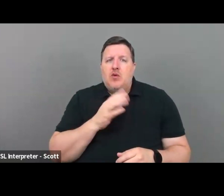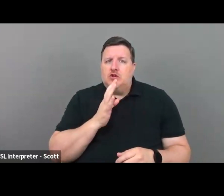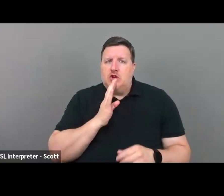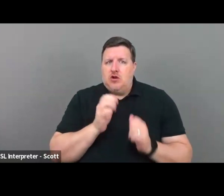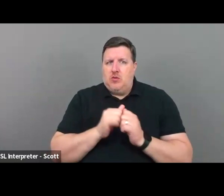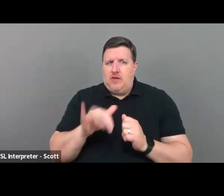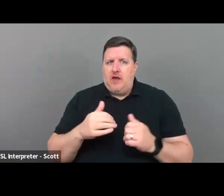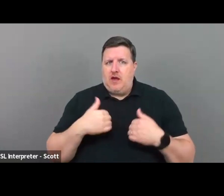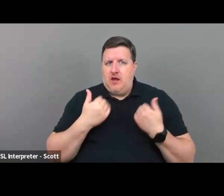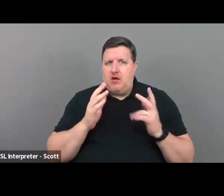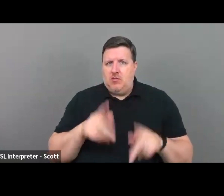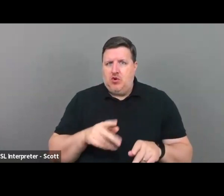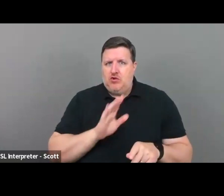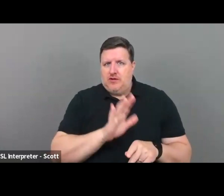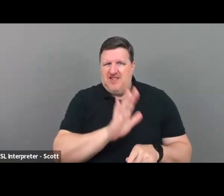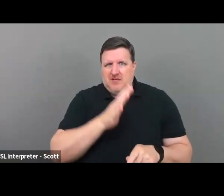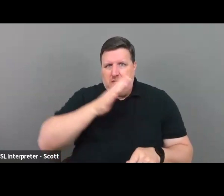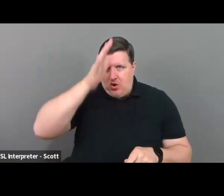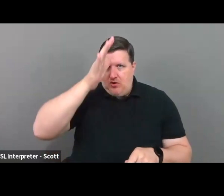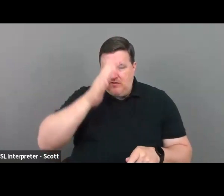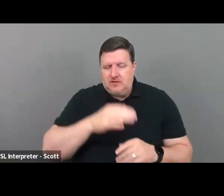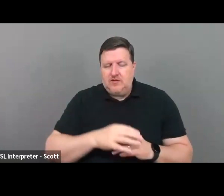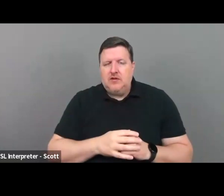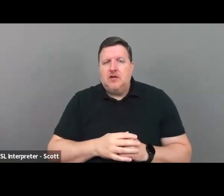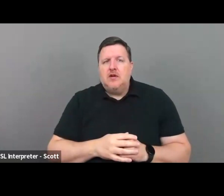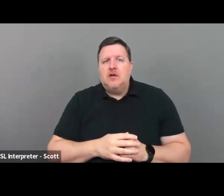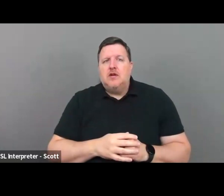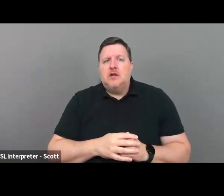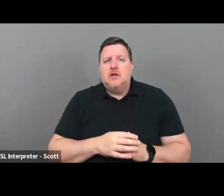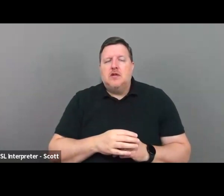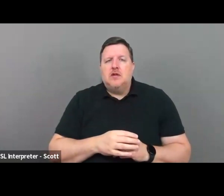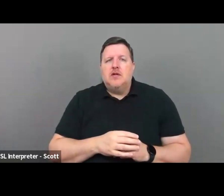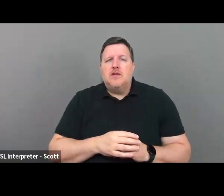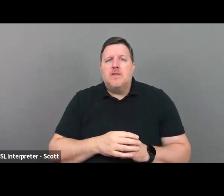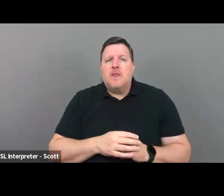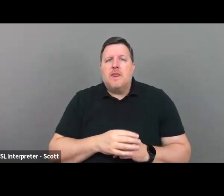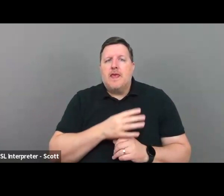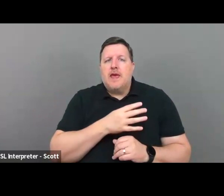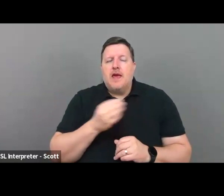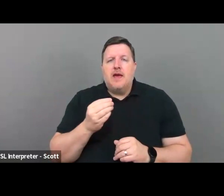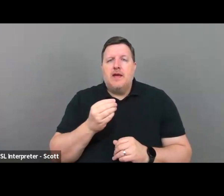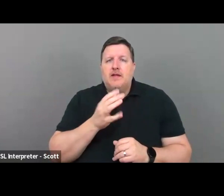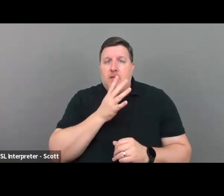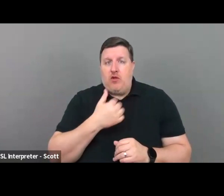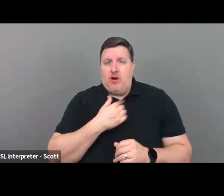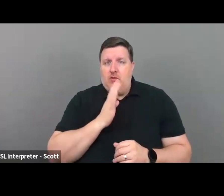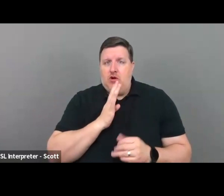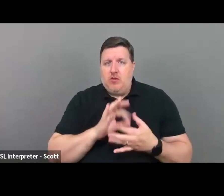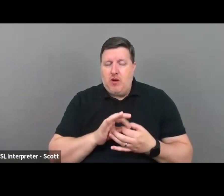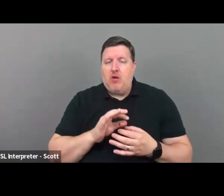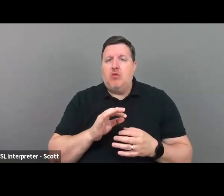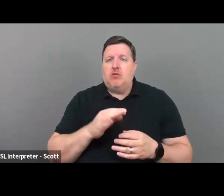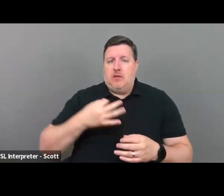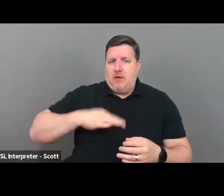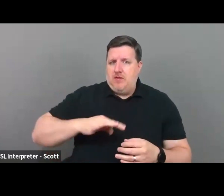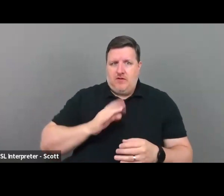young person's parents and I was talking to the mother really. And we were talking about the benefits of being in a choir